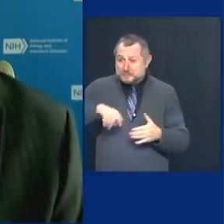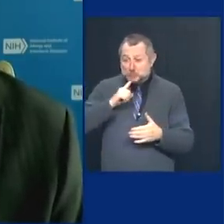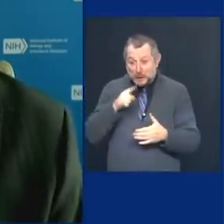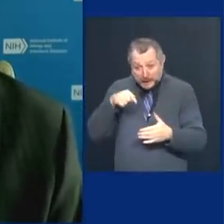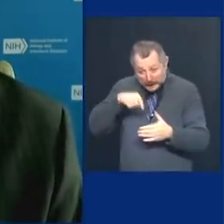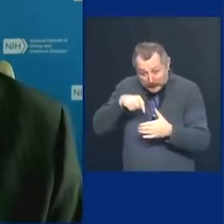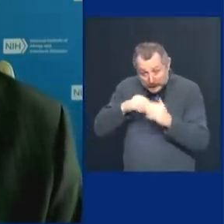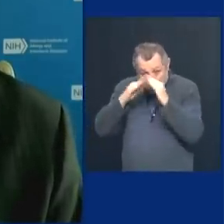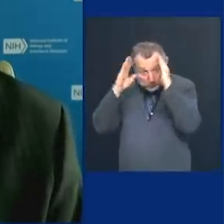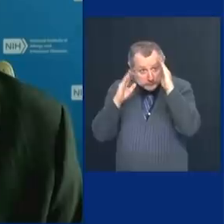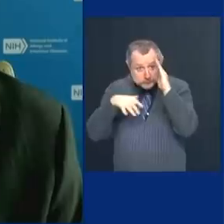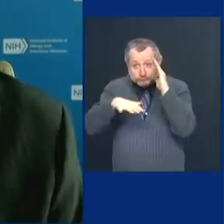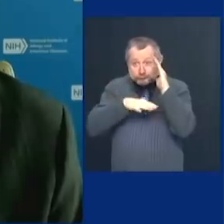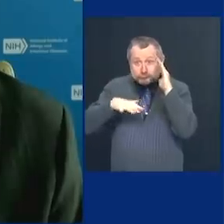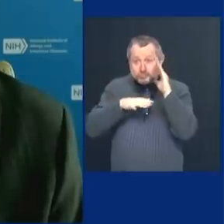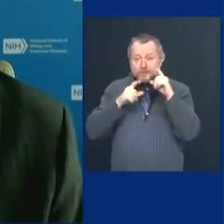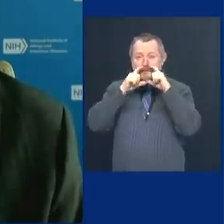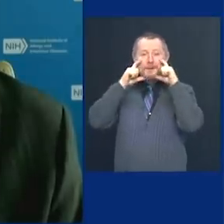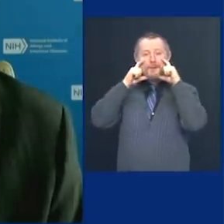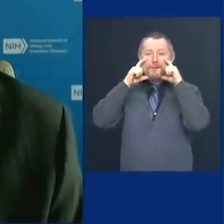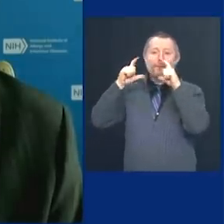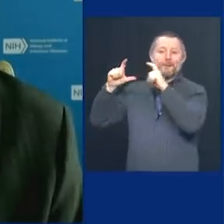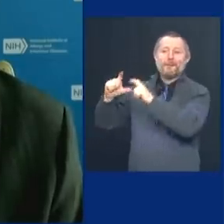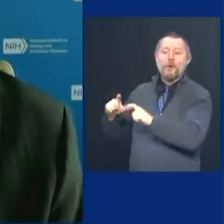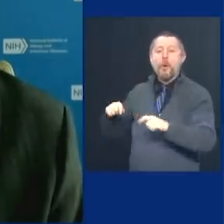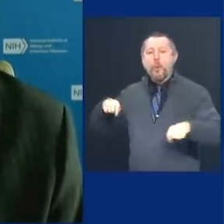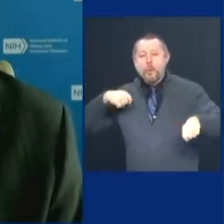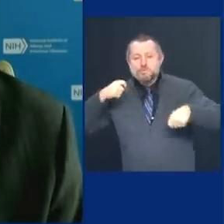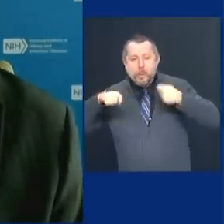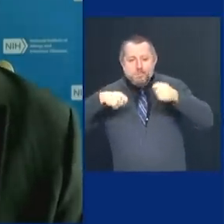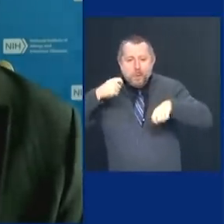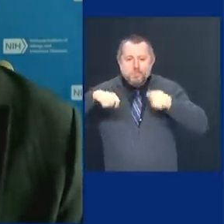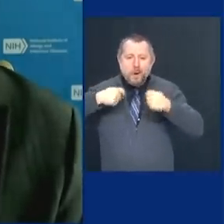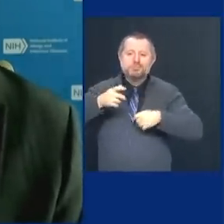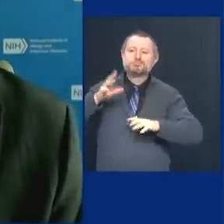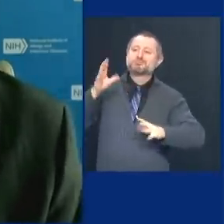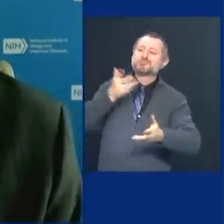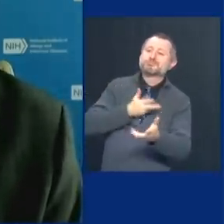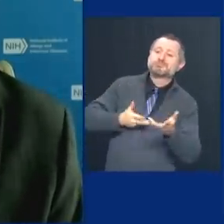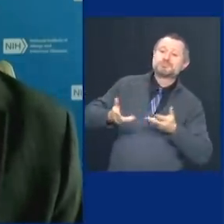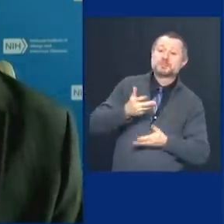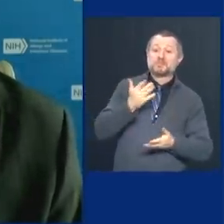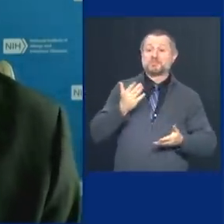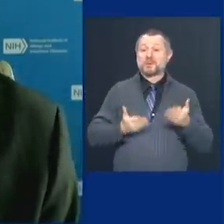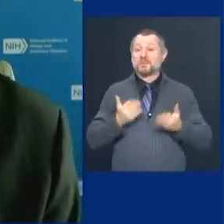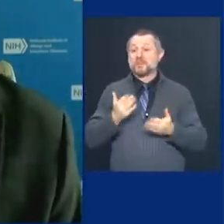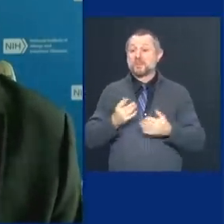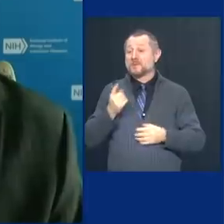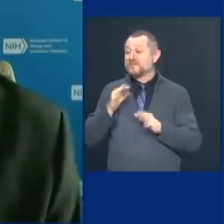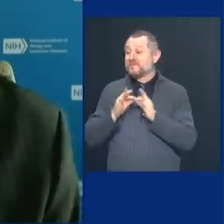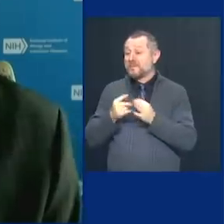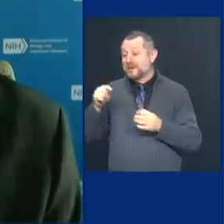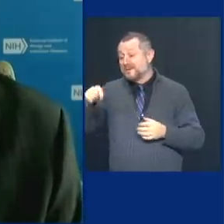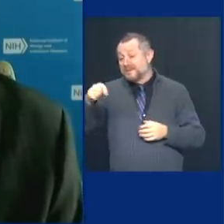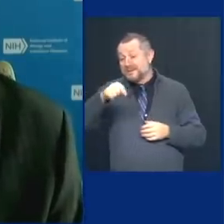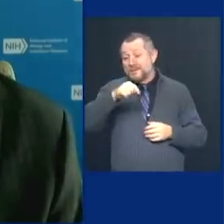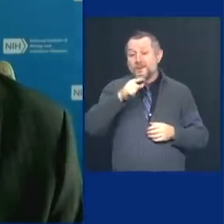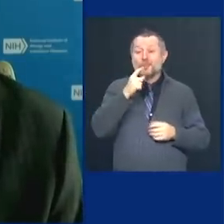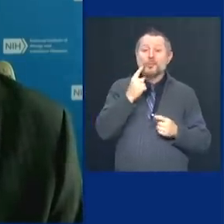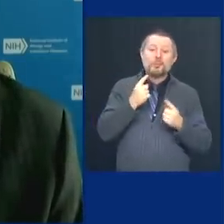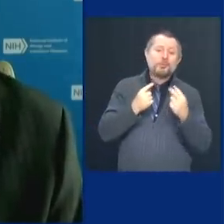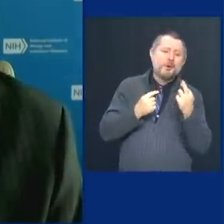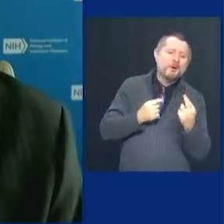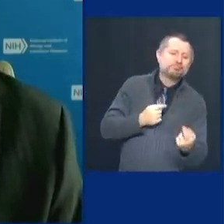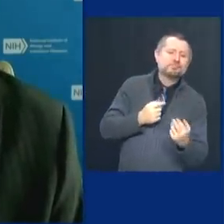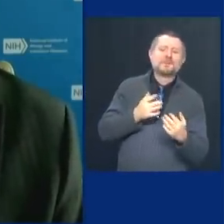eating and drinking, and you don't realize that there may be somebody that you know, that you love, that's a friend, that's a family member,